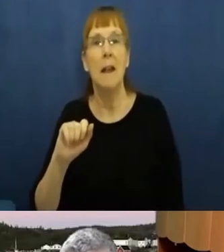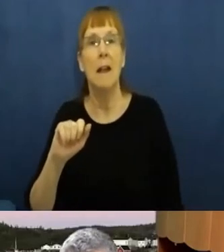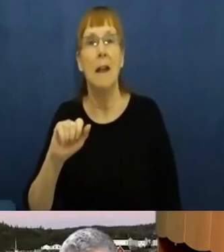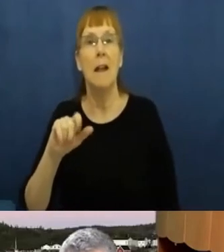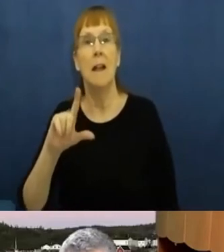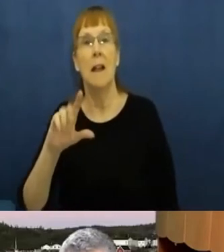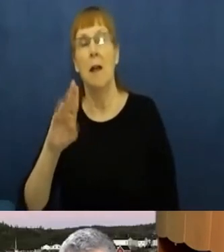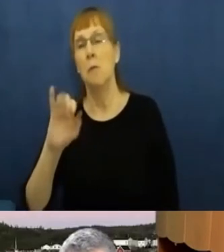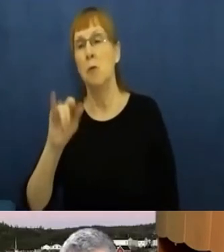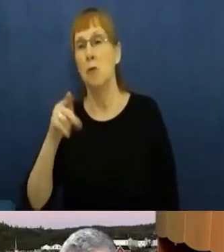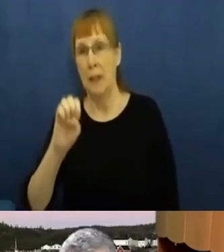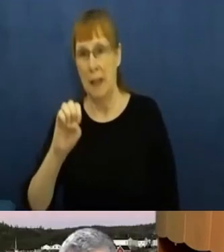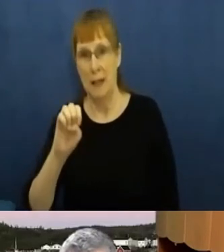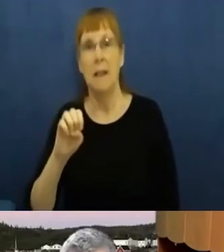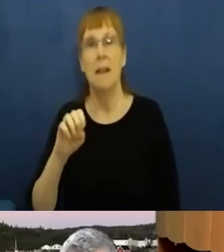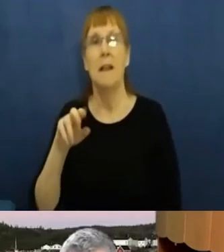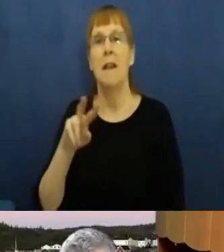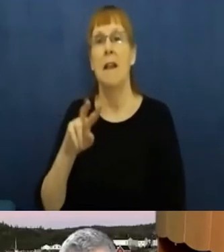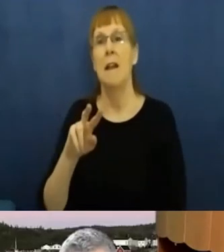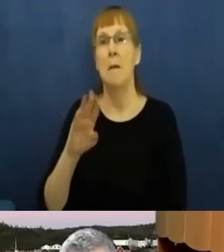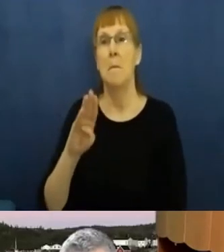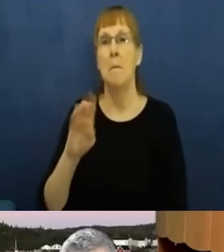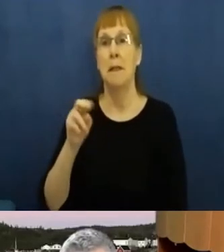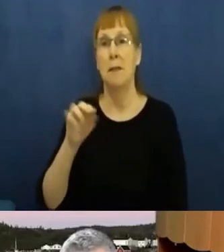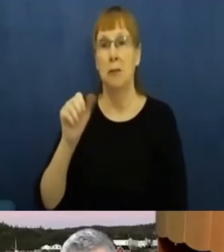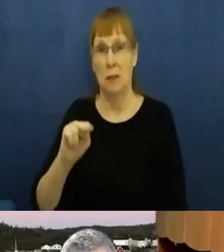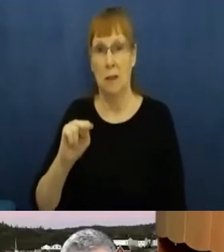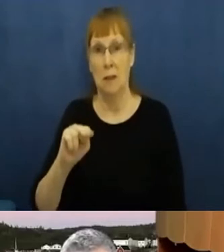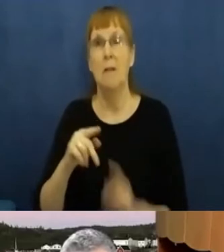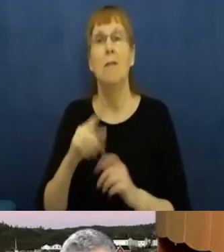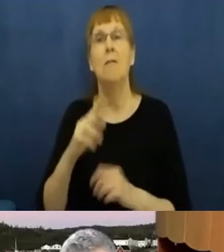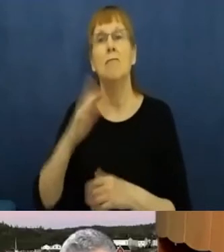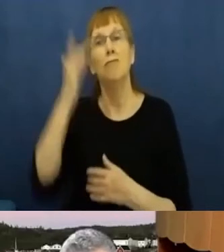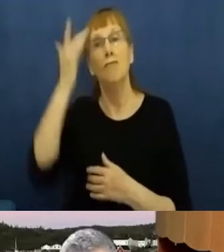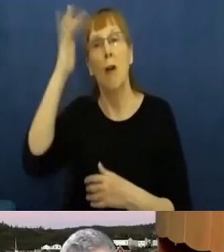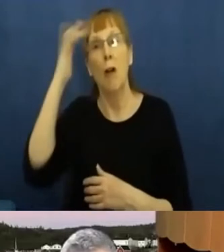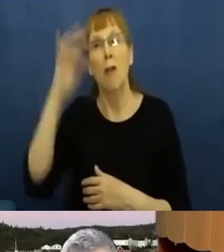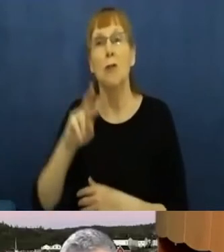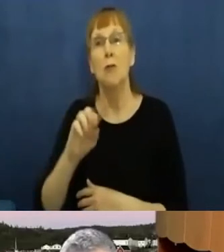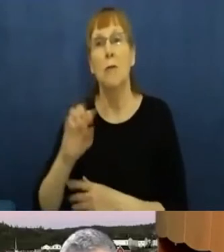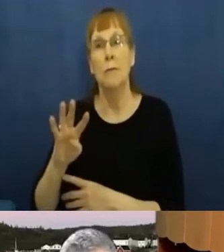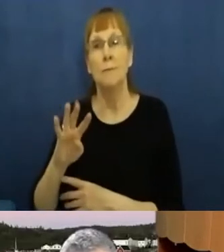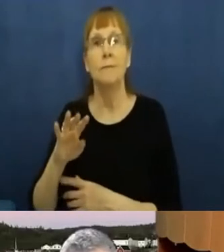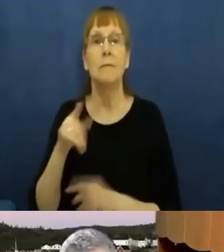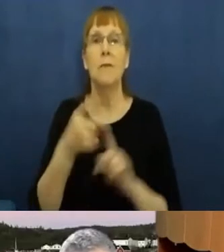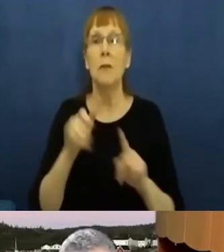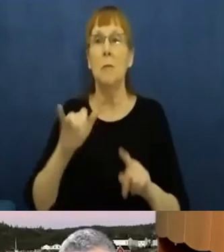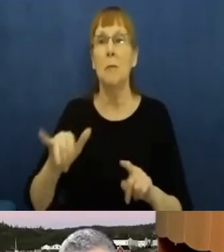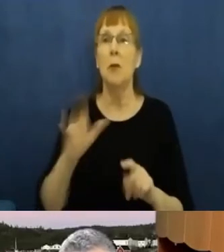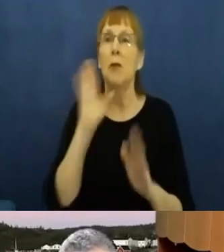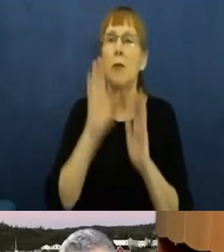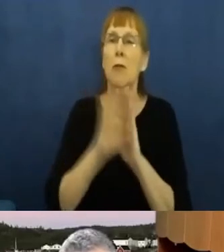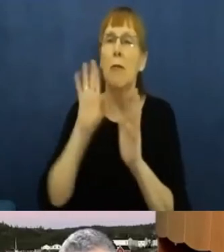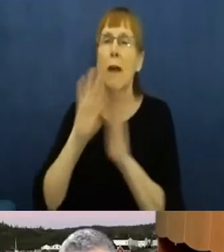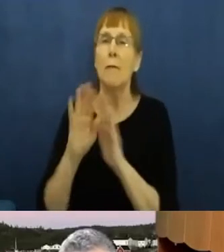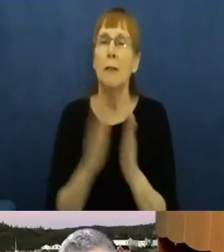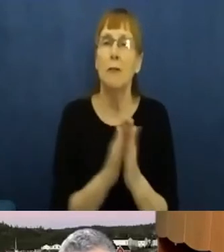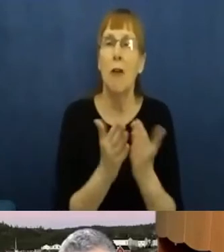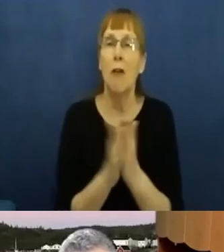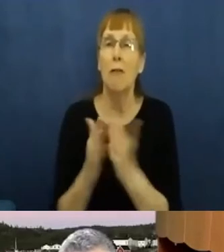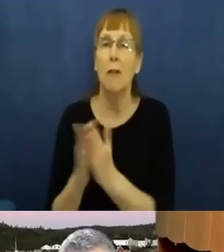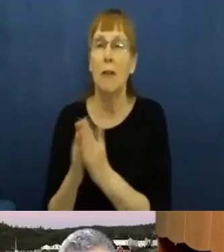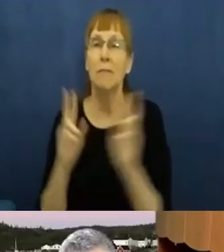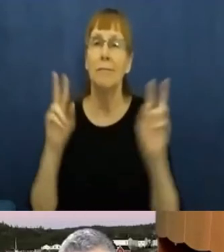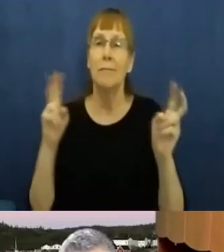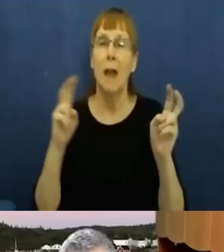She is the author of The Outside Circle. Based on her doctoral studies, the graphic novel tells the story of colonization, historic